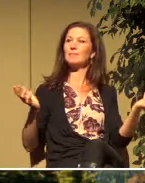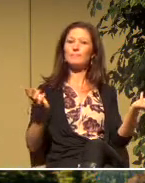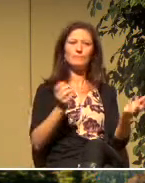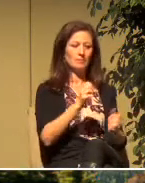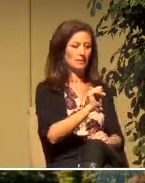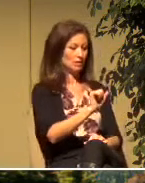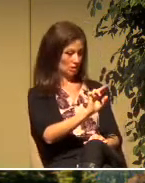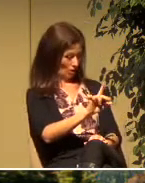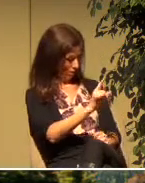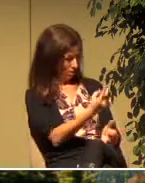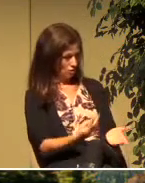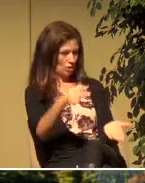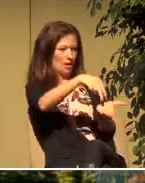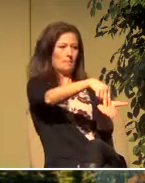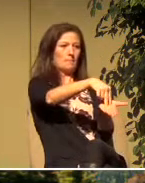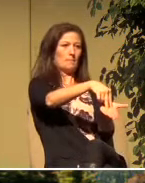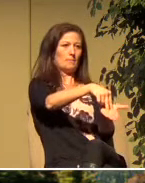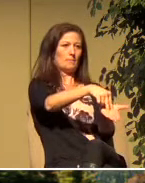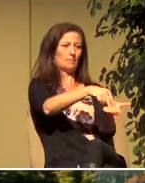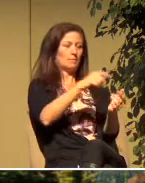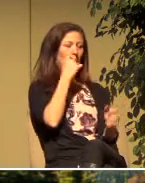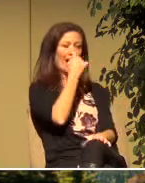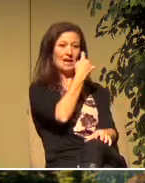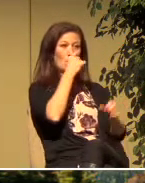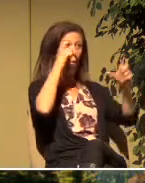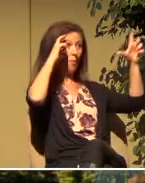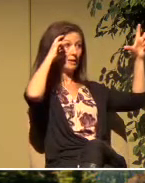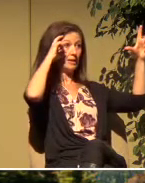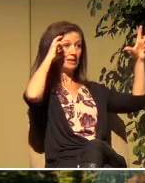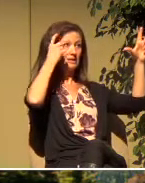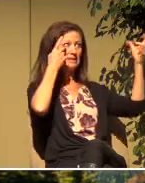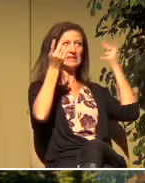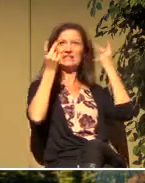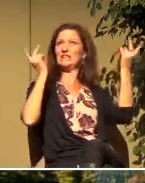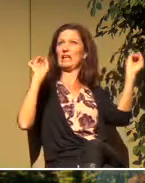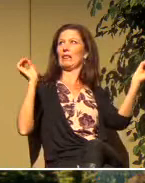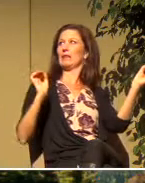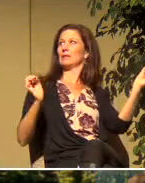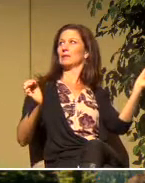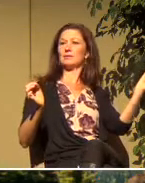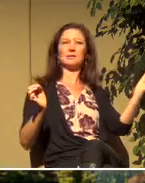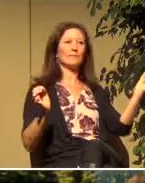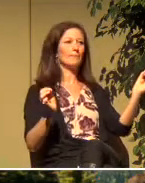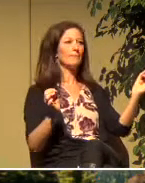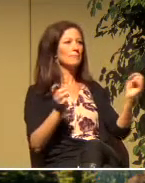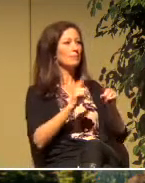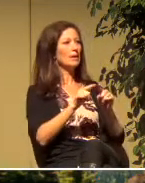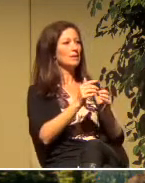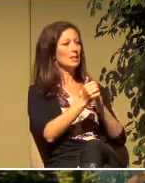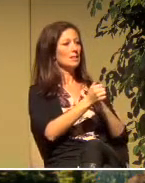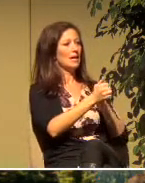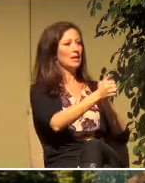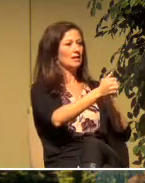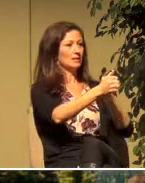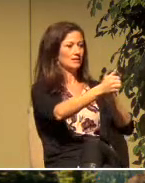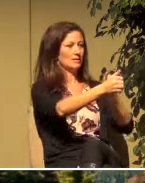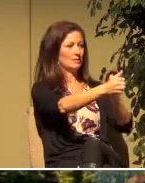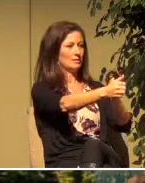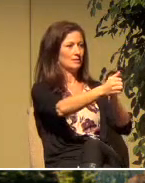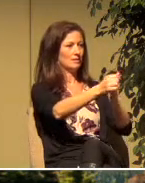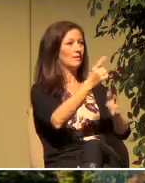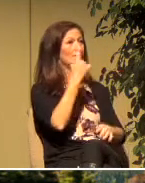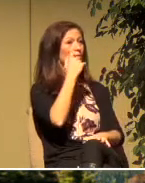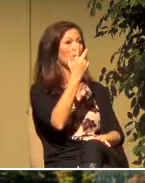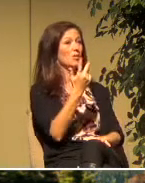he could see nothing. So they led him by the hand into Damascus. For three days he was